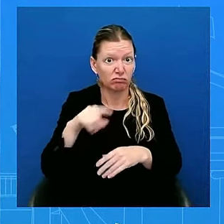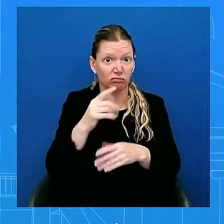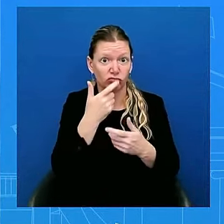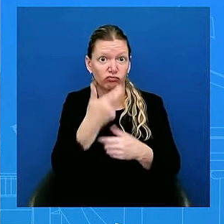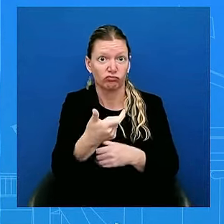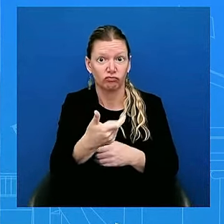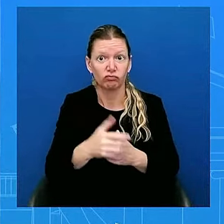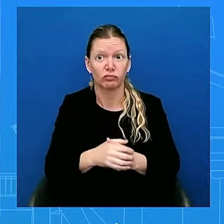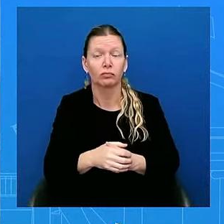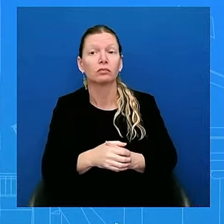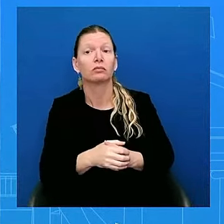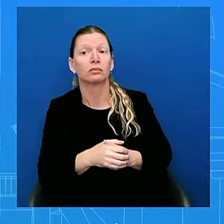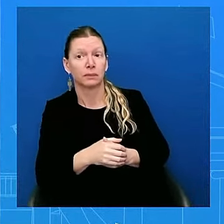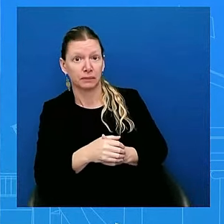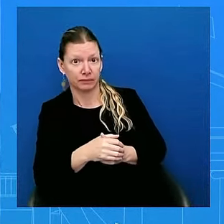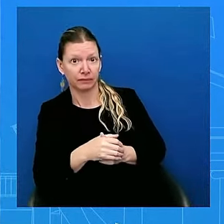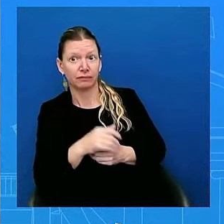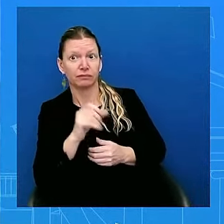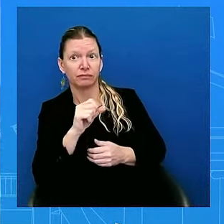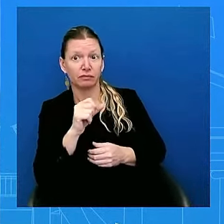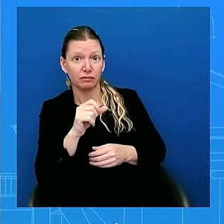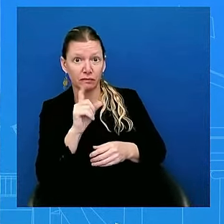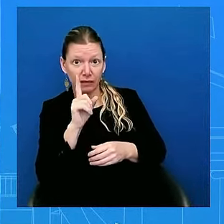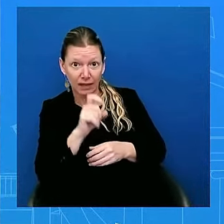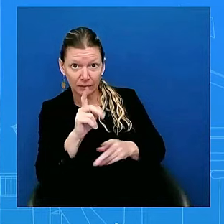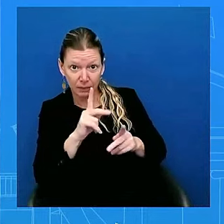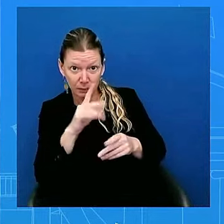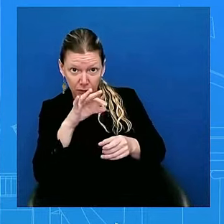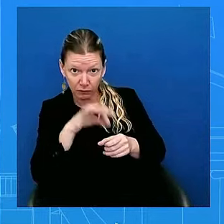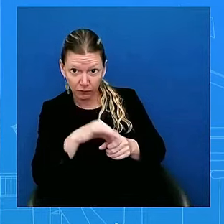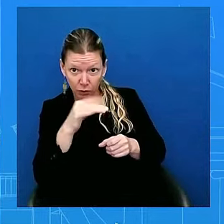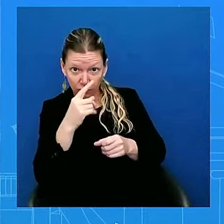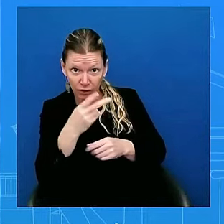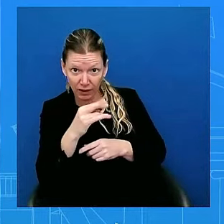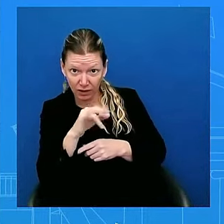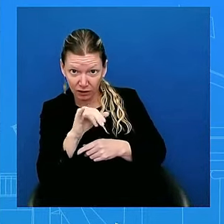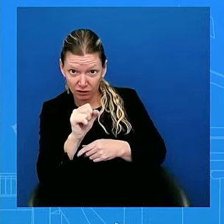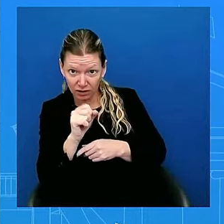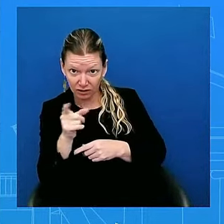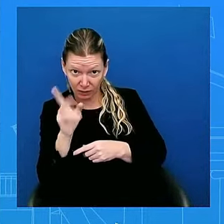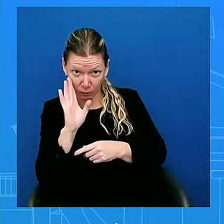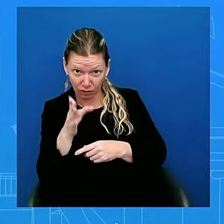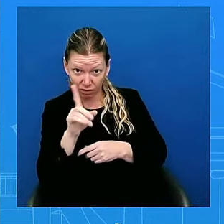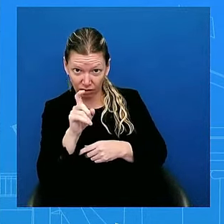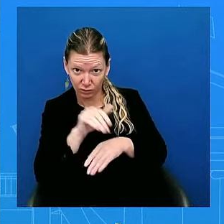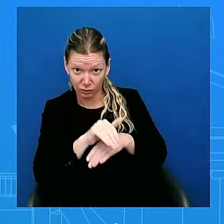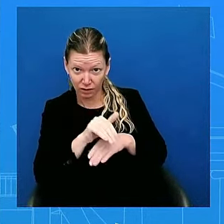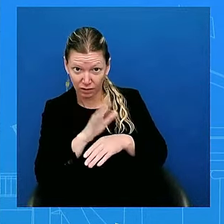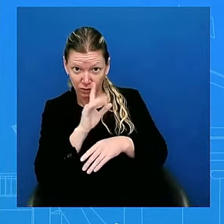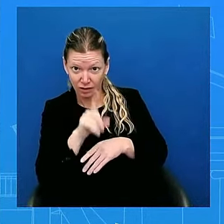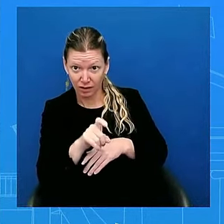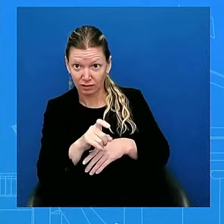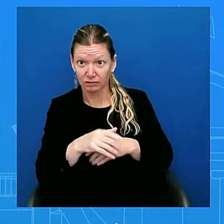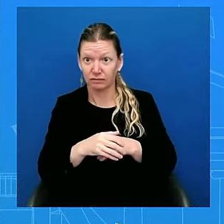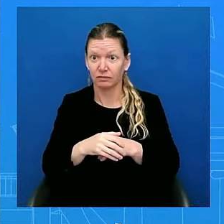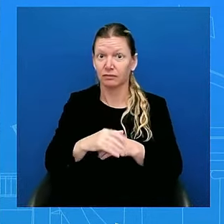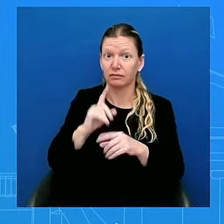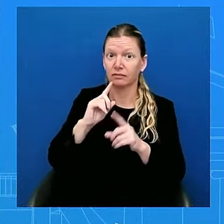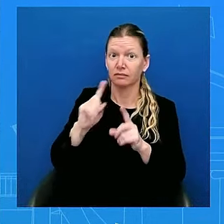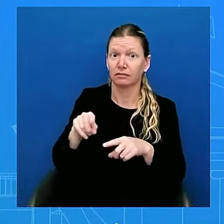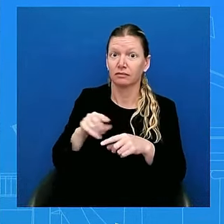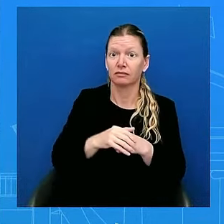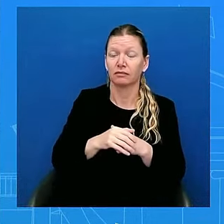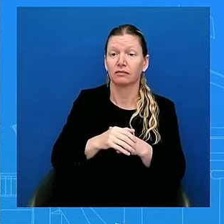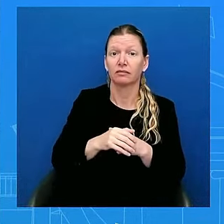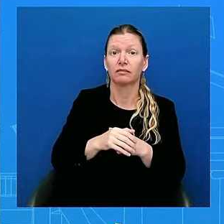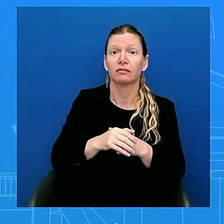people to vote for Harris from the Oval? Or do we have a campaign? It's going to be a speech, I believe, we